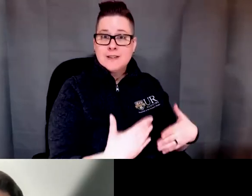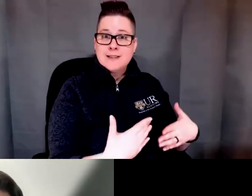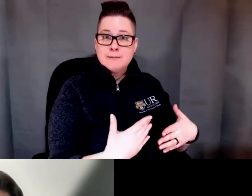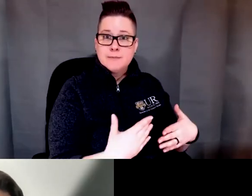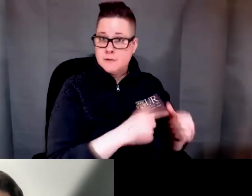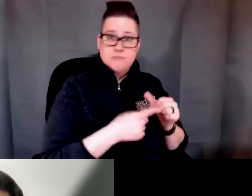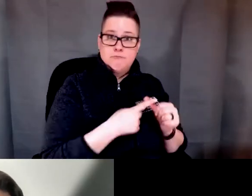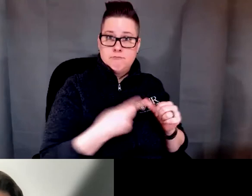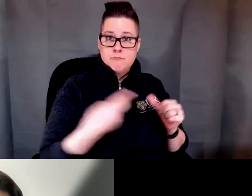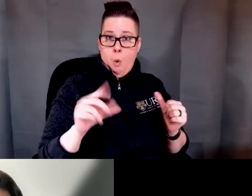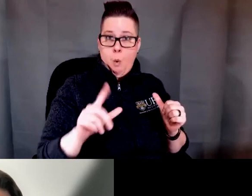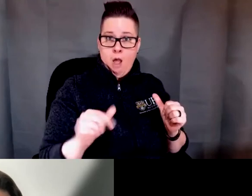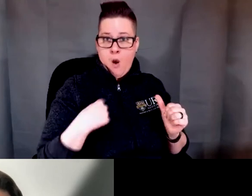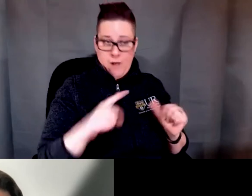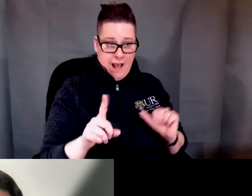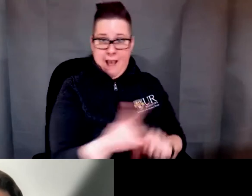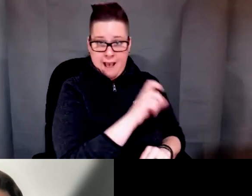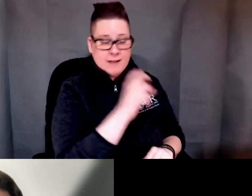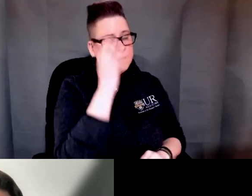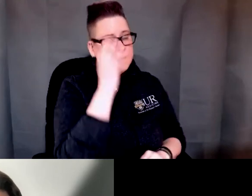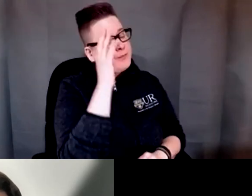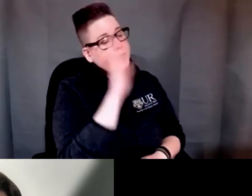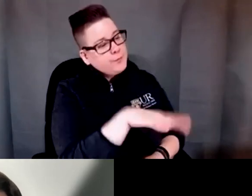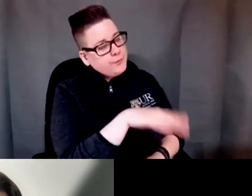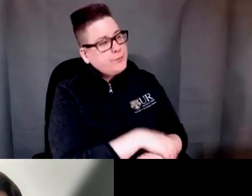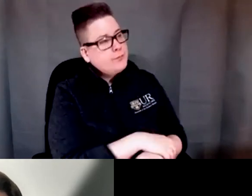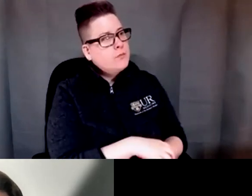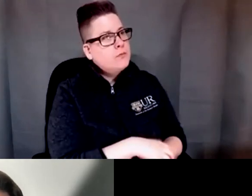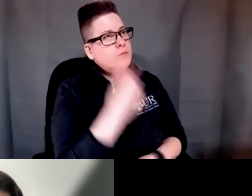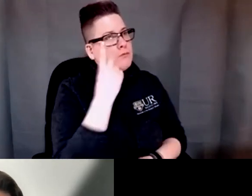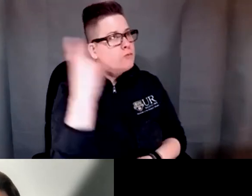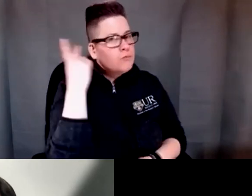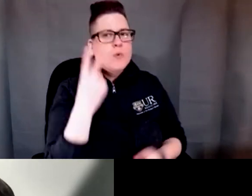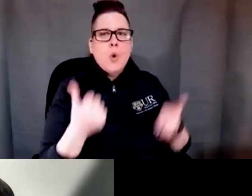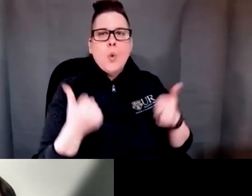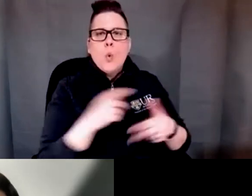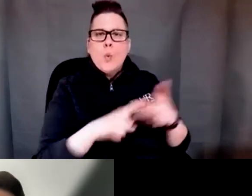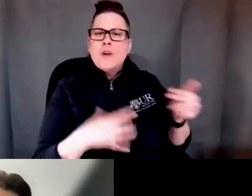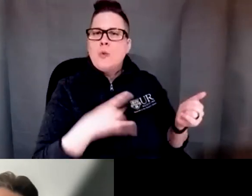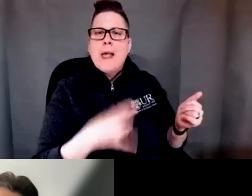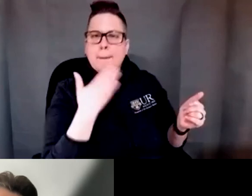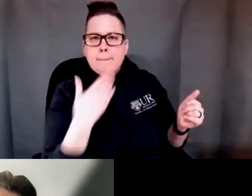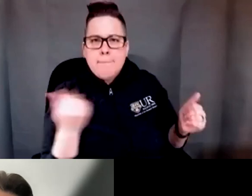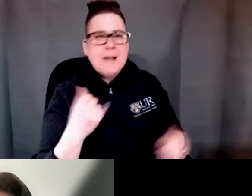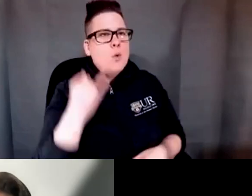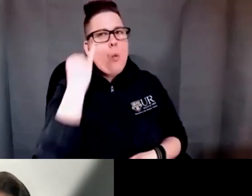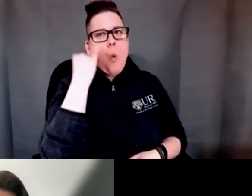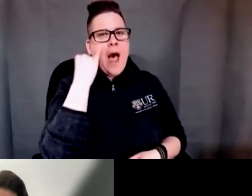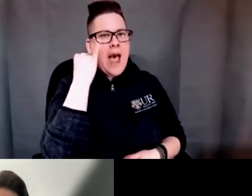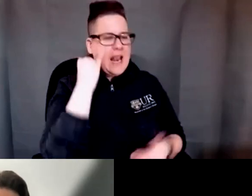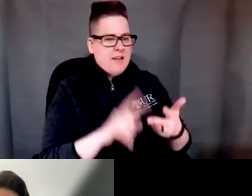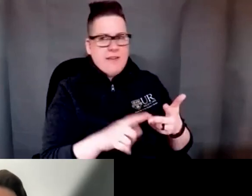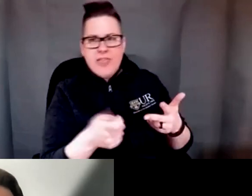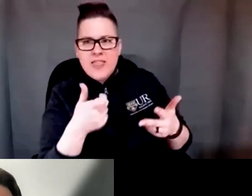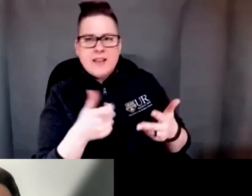original pilot trial and we asked them was there a component that you like better what if we were to separate it would that work for